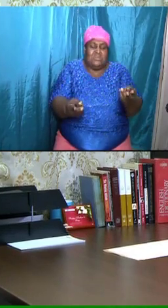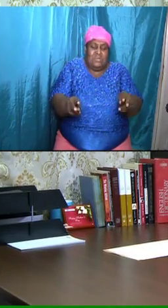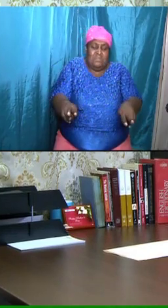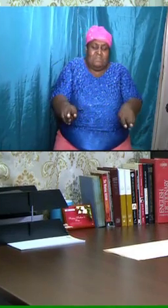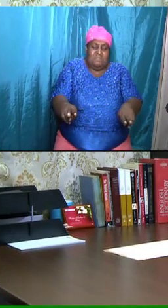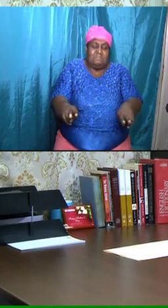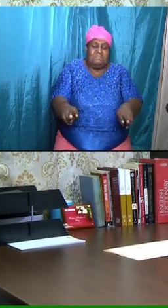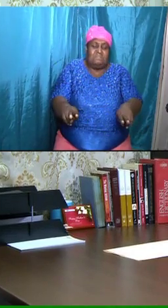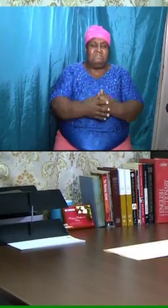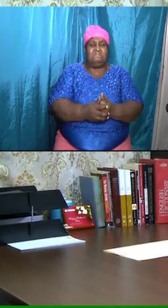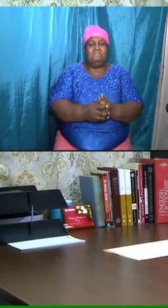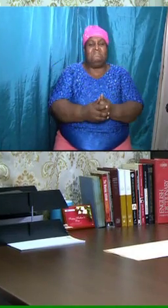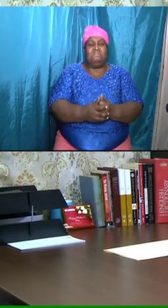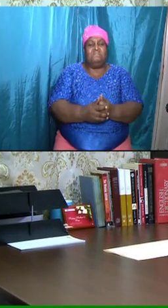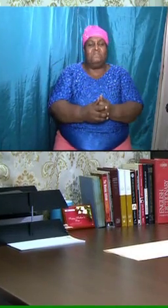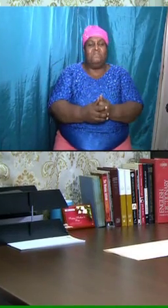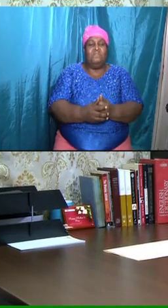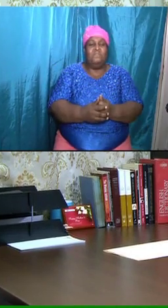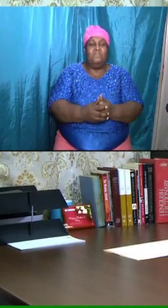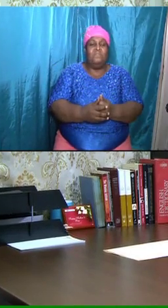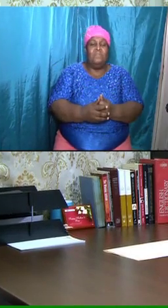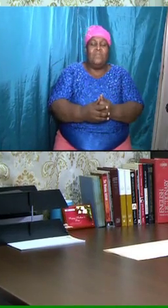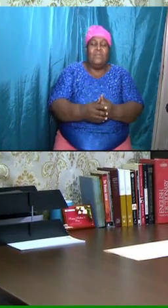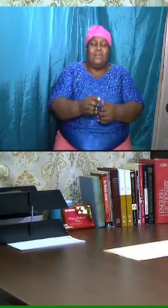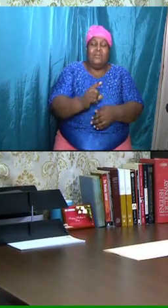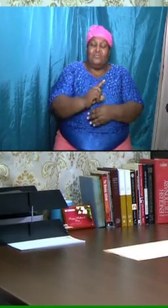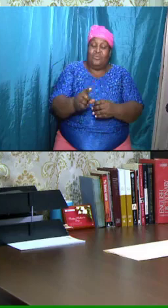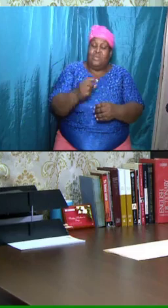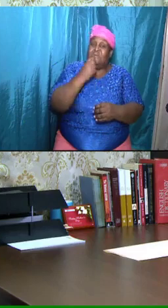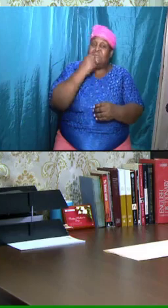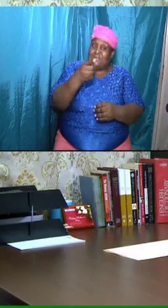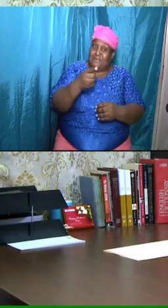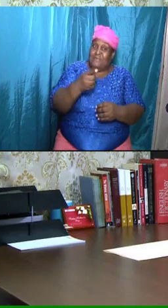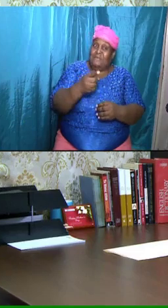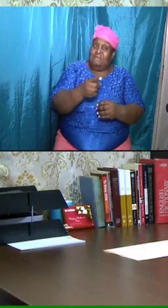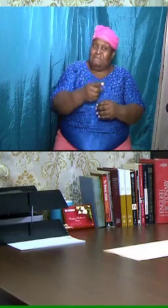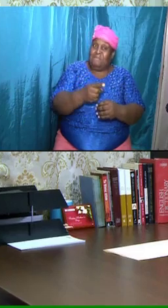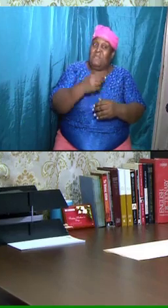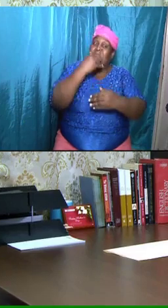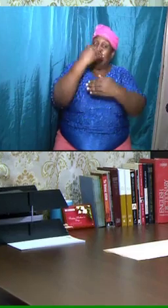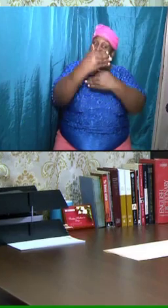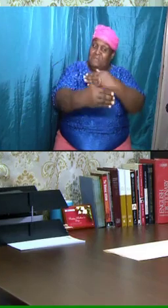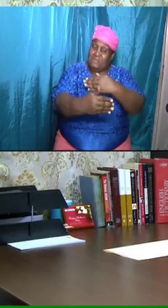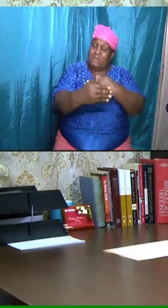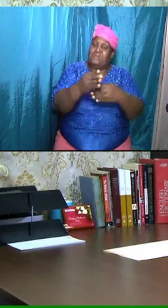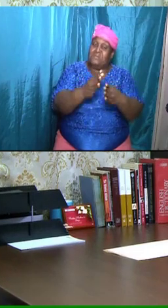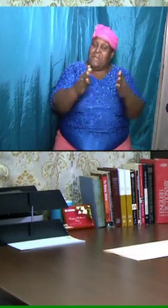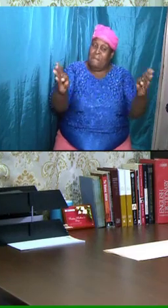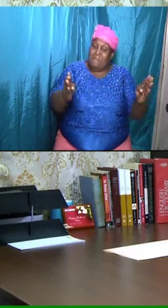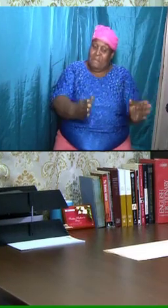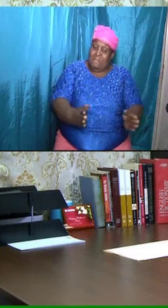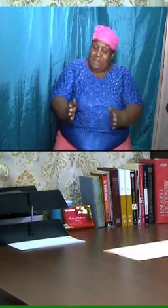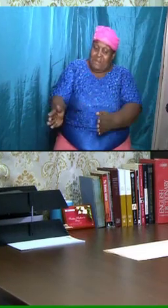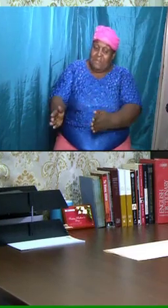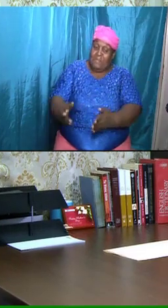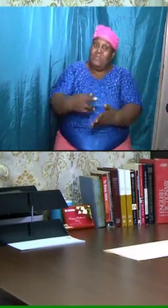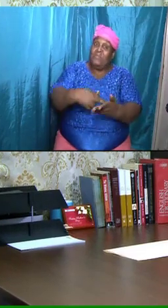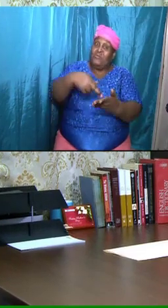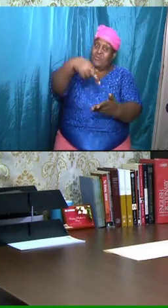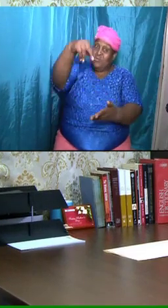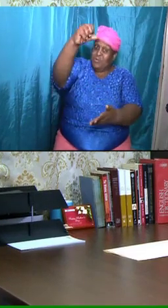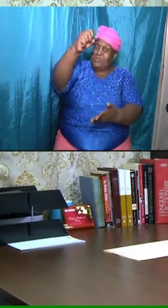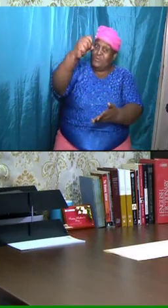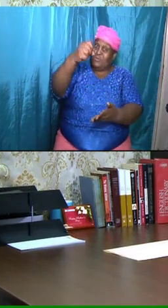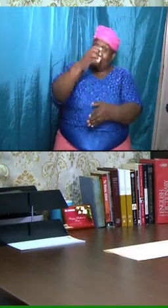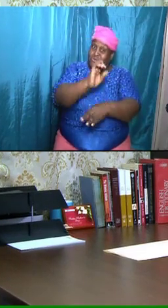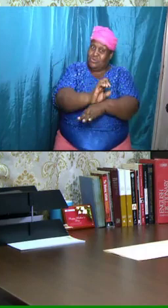next agenda or the next big event on God's agenda is the rapture of the church. And